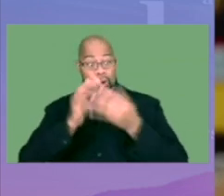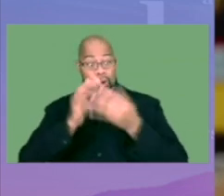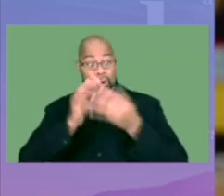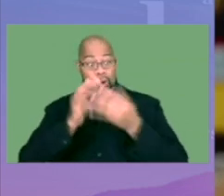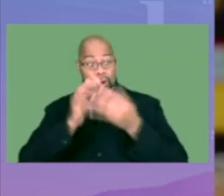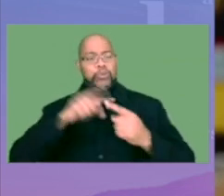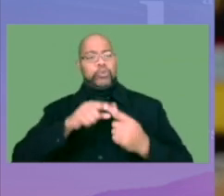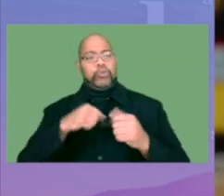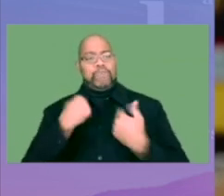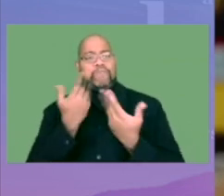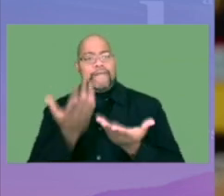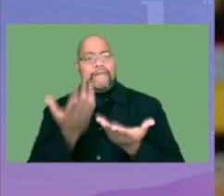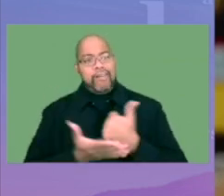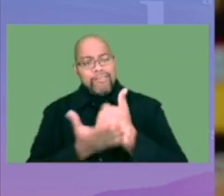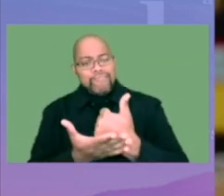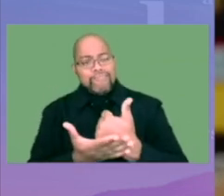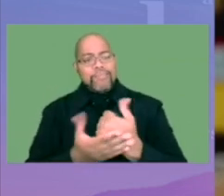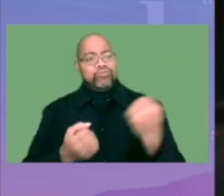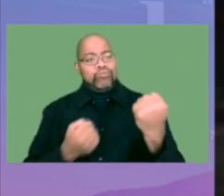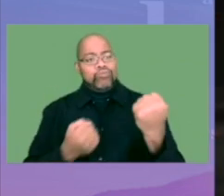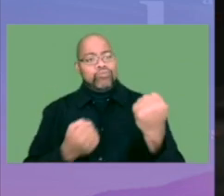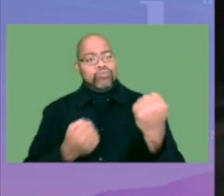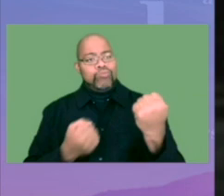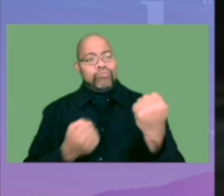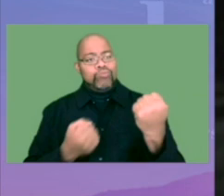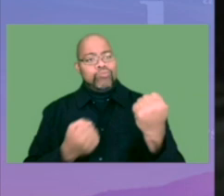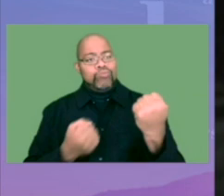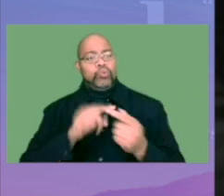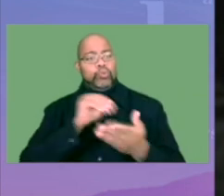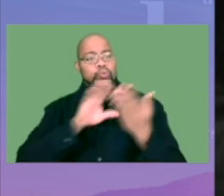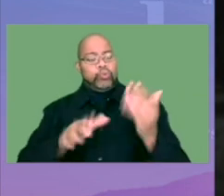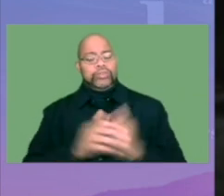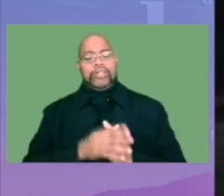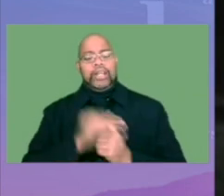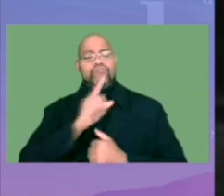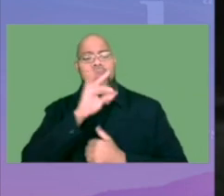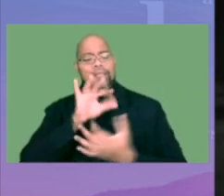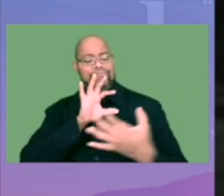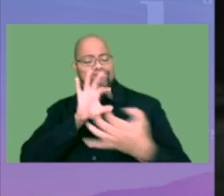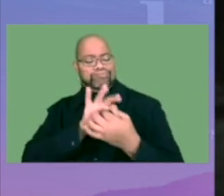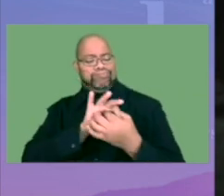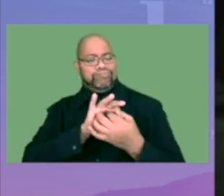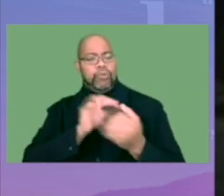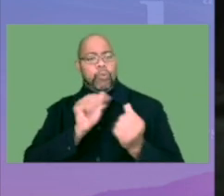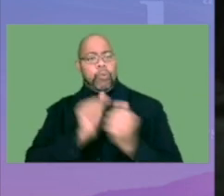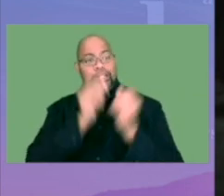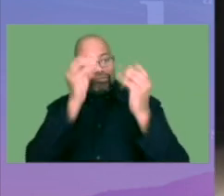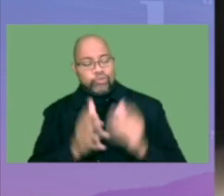help provide supports and resources to students and really connect with teachers and administrators.